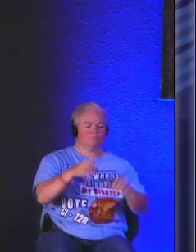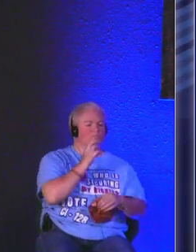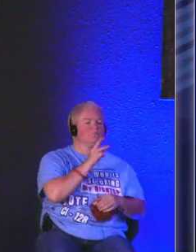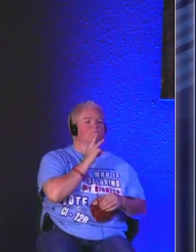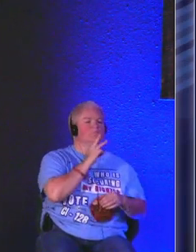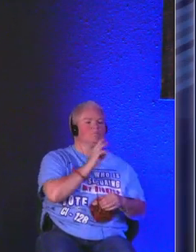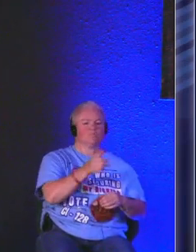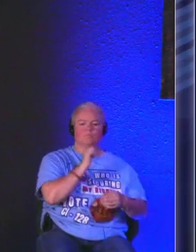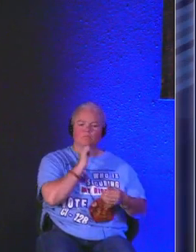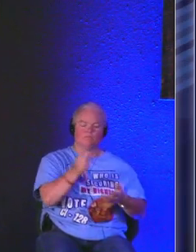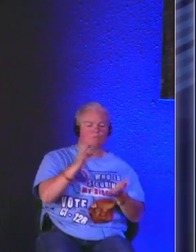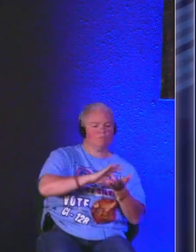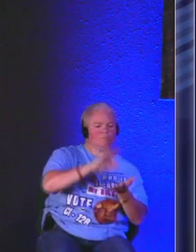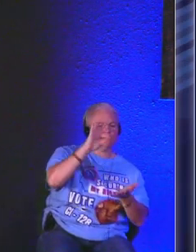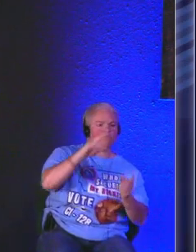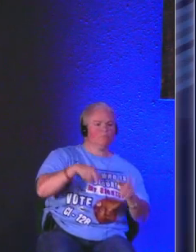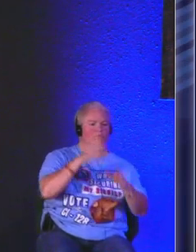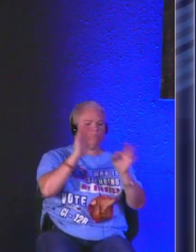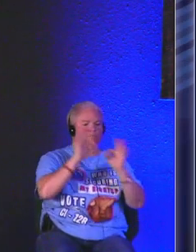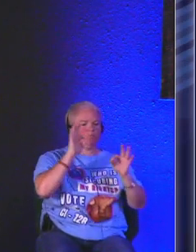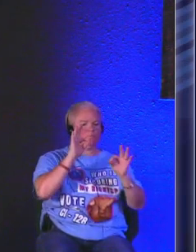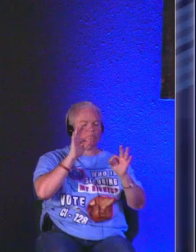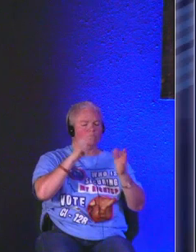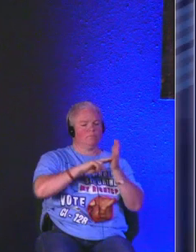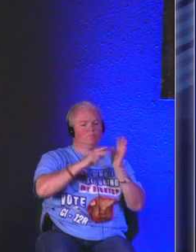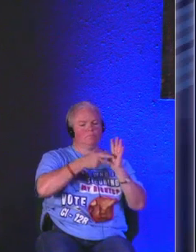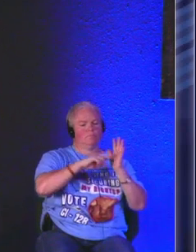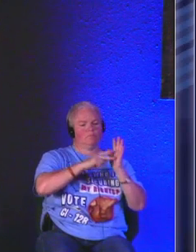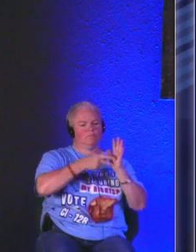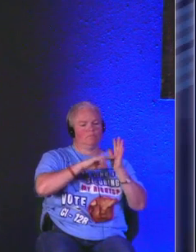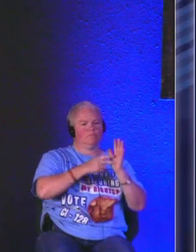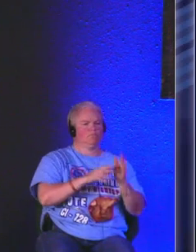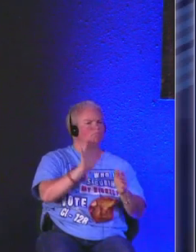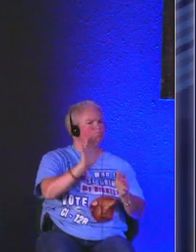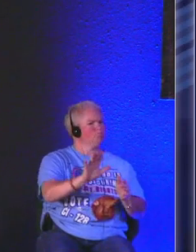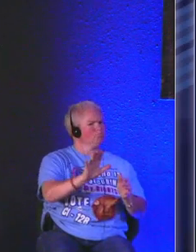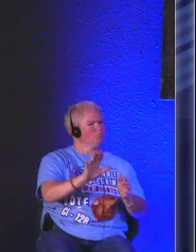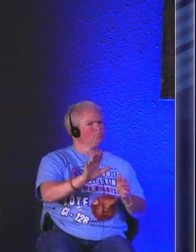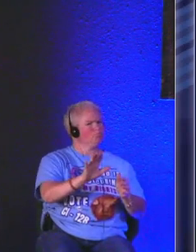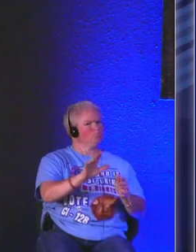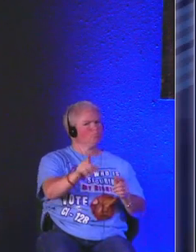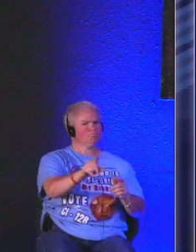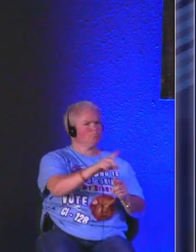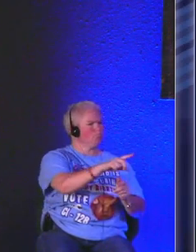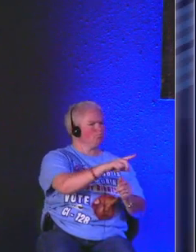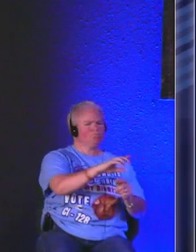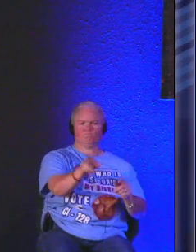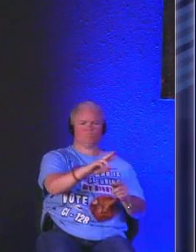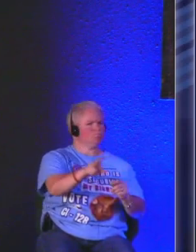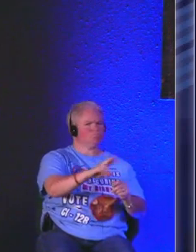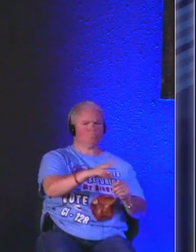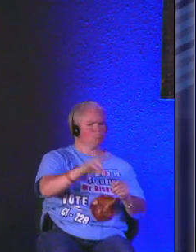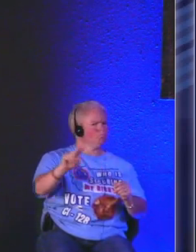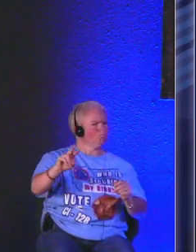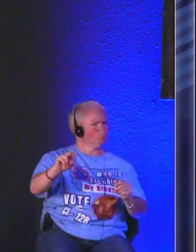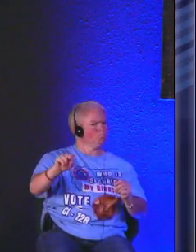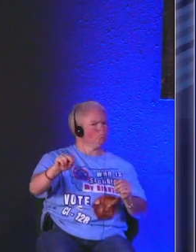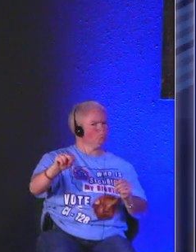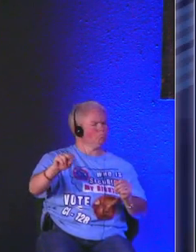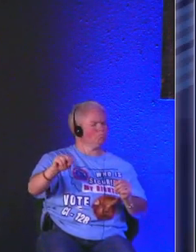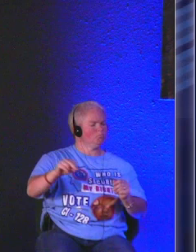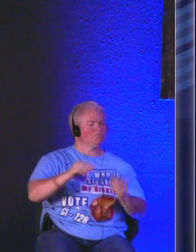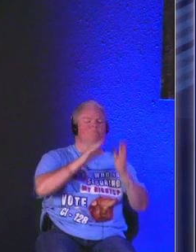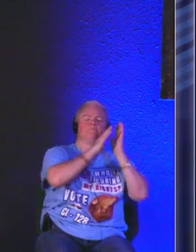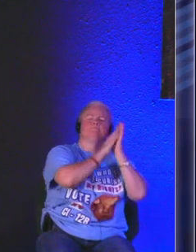don't try to find your perfect purpose on your own because it's not going to happen